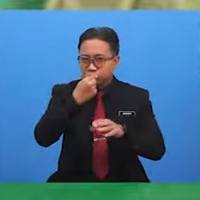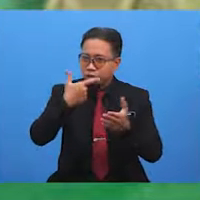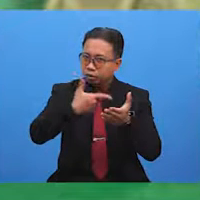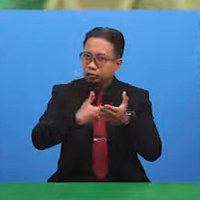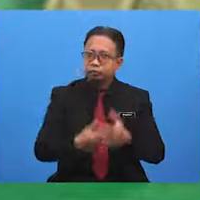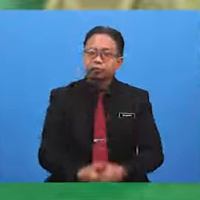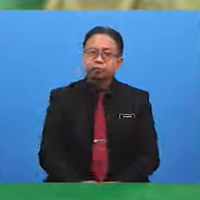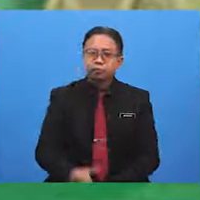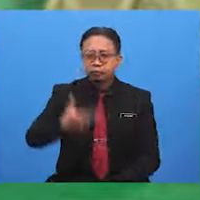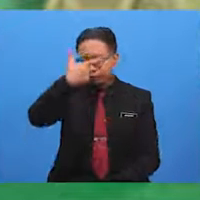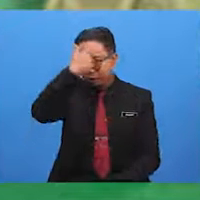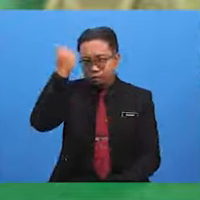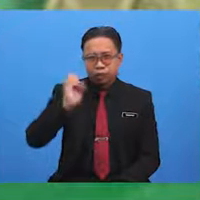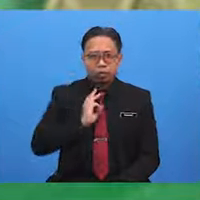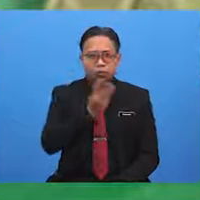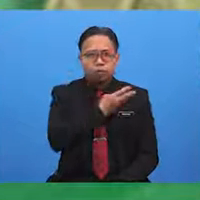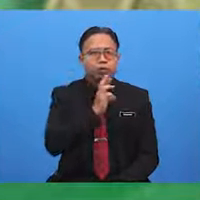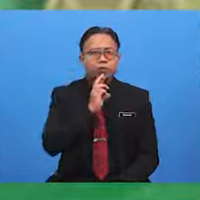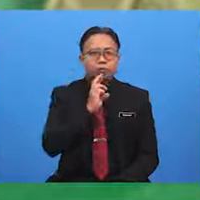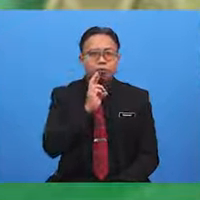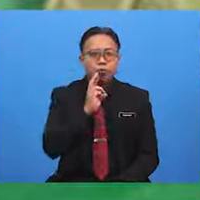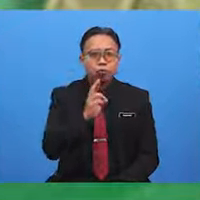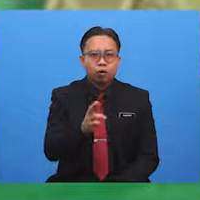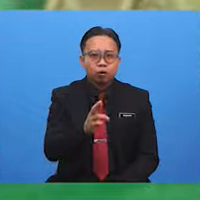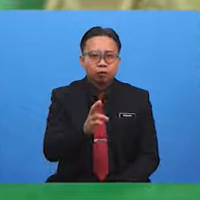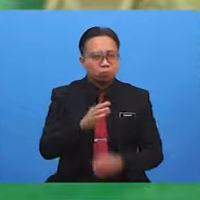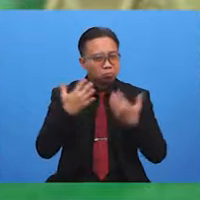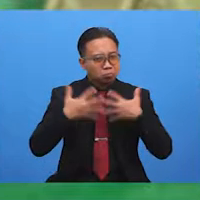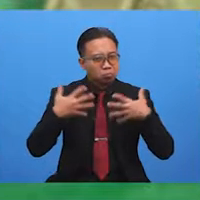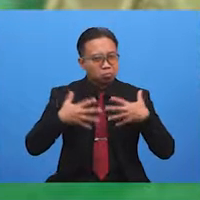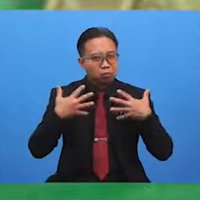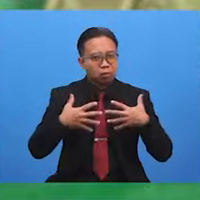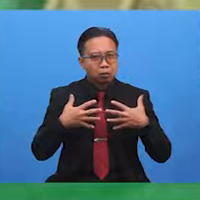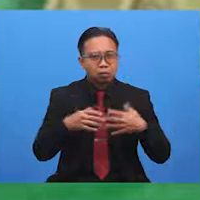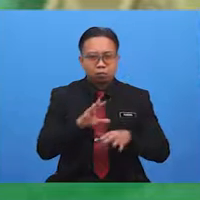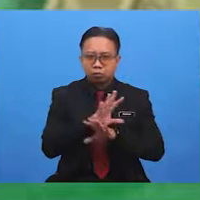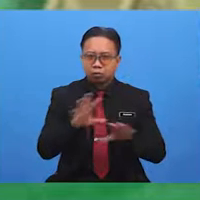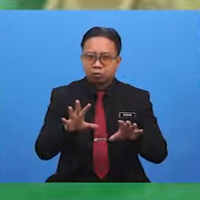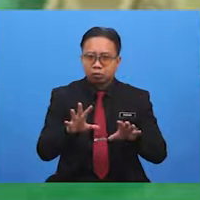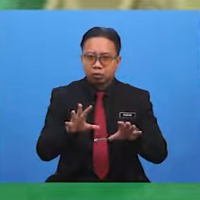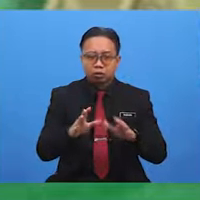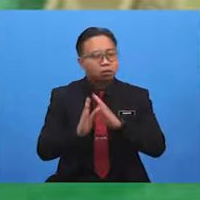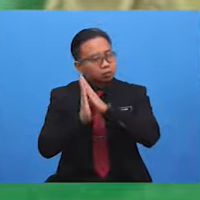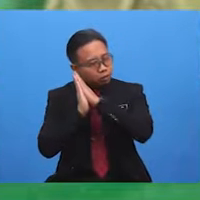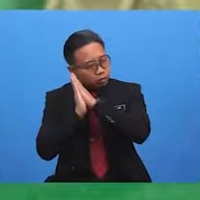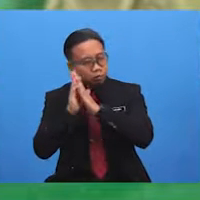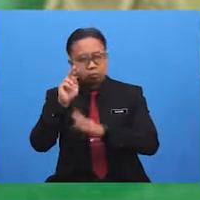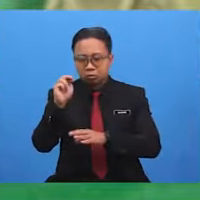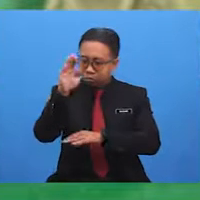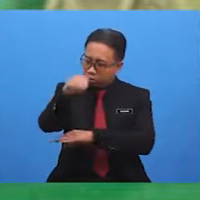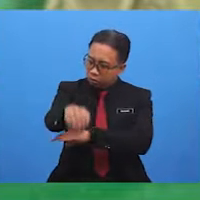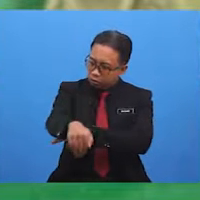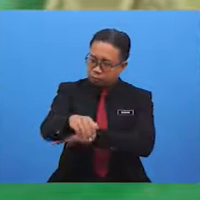because we were so scared that we would not be able to sleep that night.